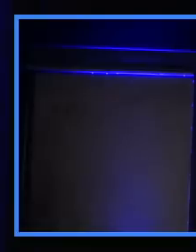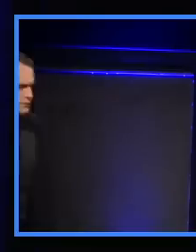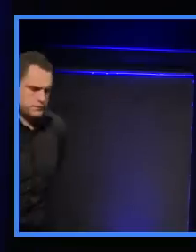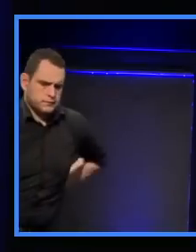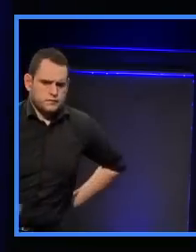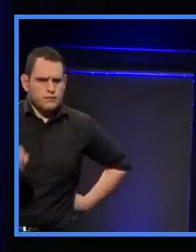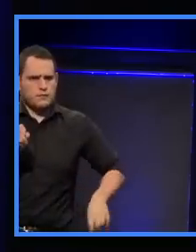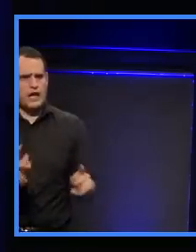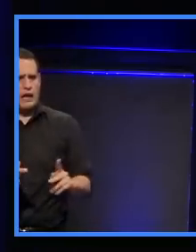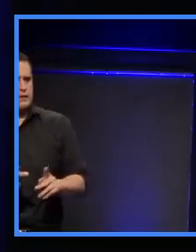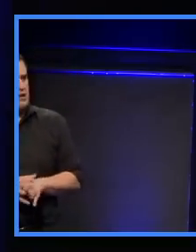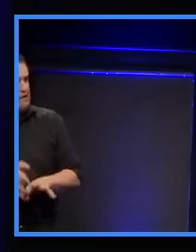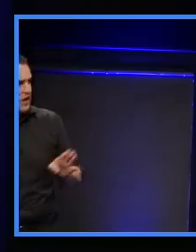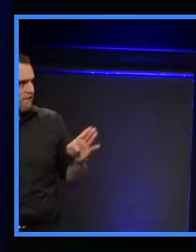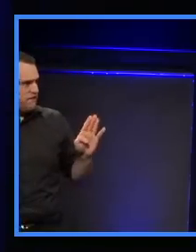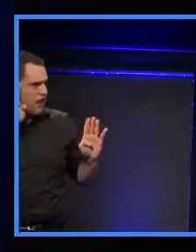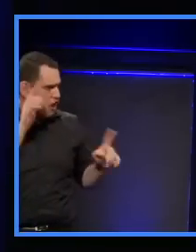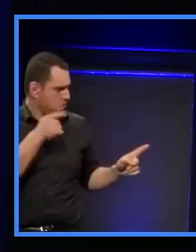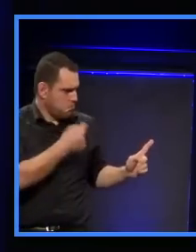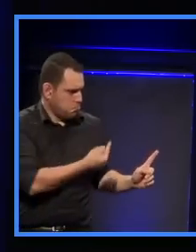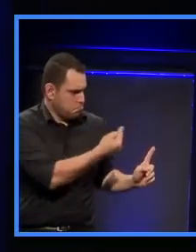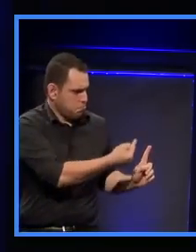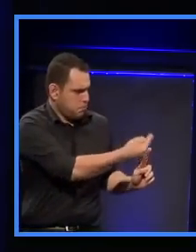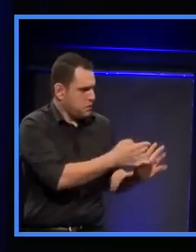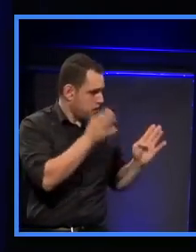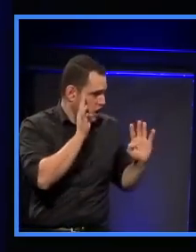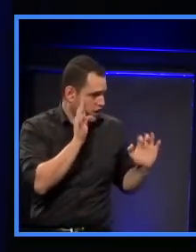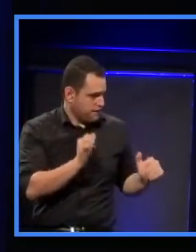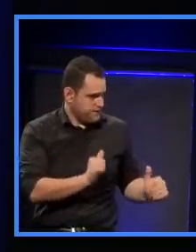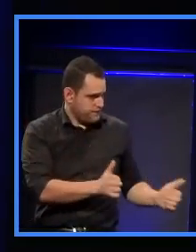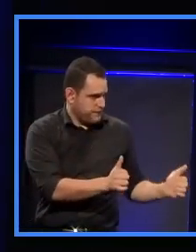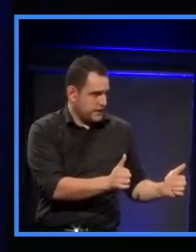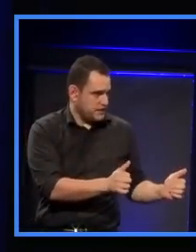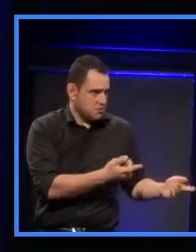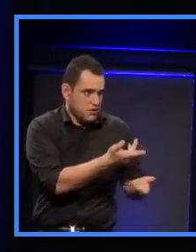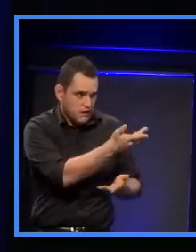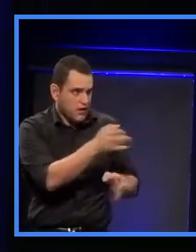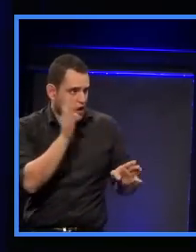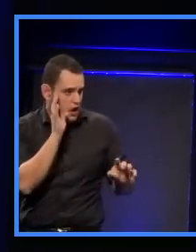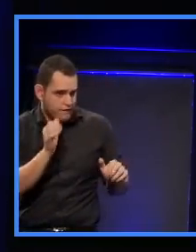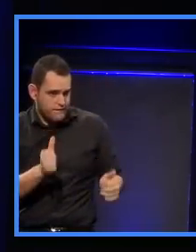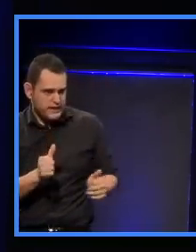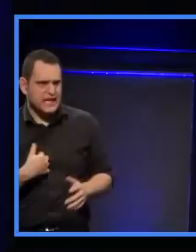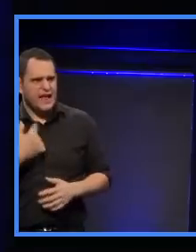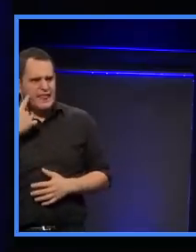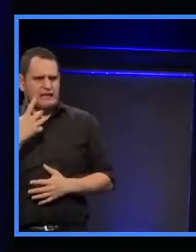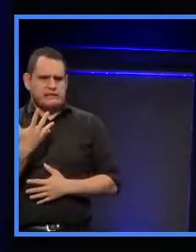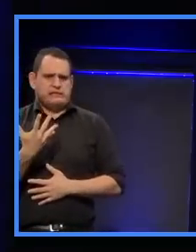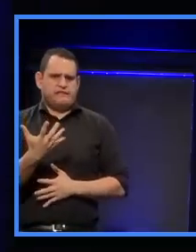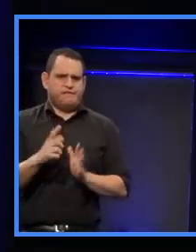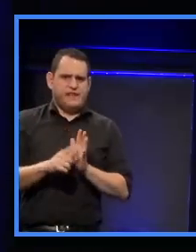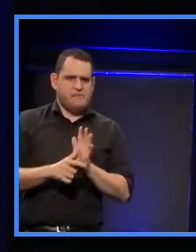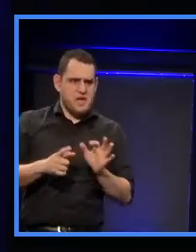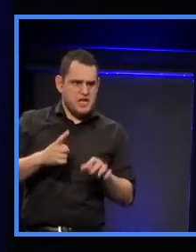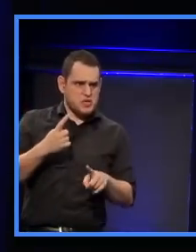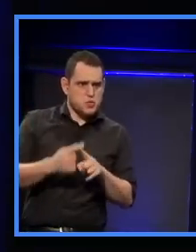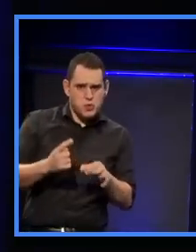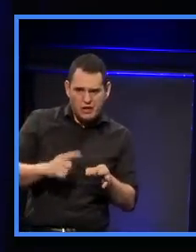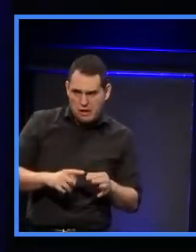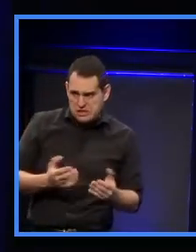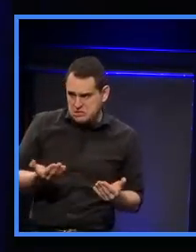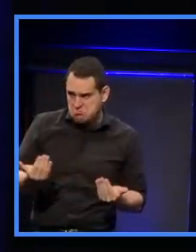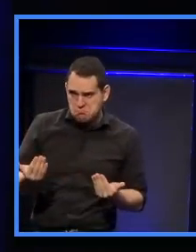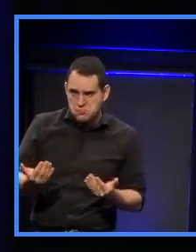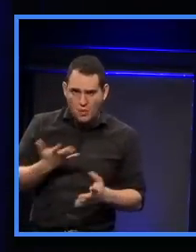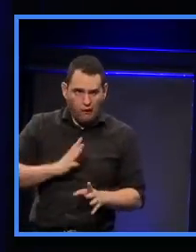Okay. So look, you've, you've heard from the sort of the four panelists, you've heard from Vernon. Does anybody, there's probably about five minutes or so for a few questions from the